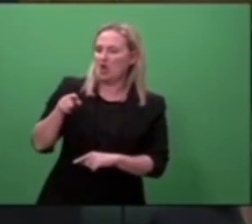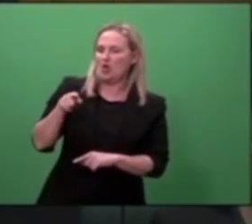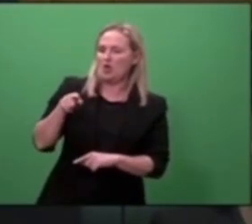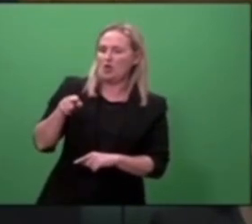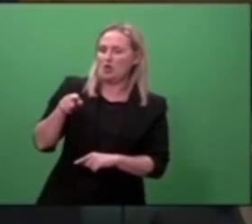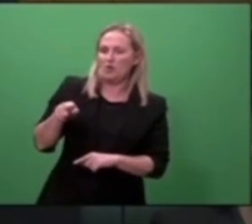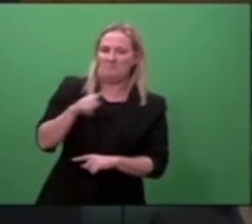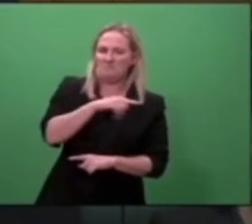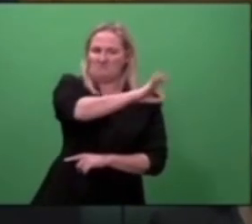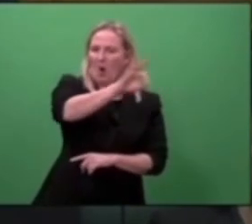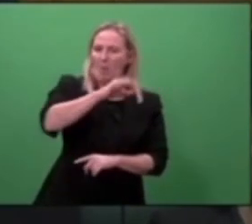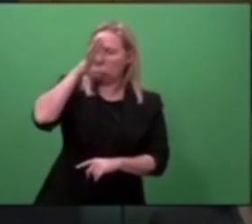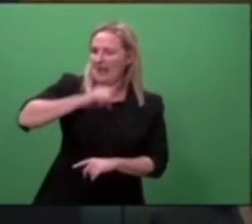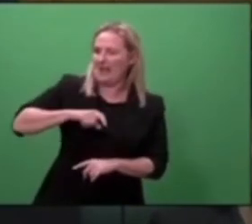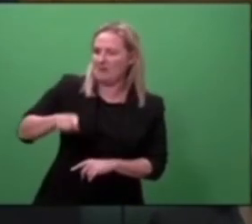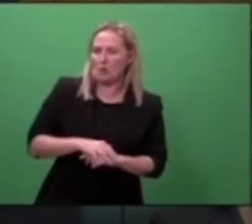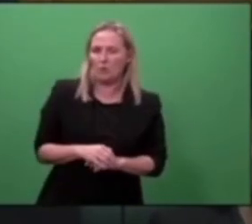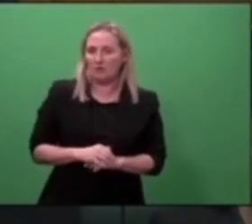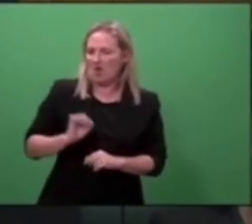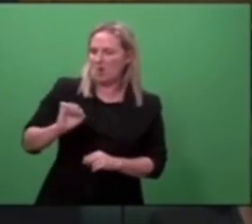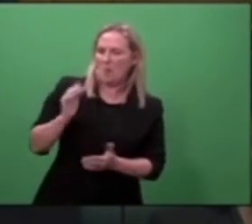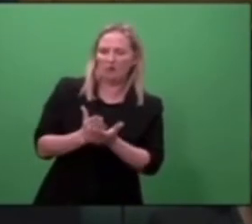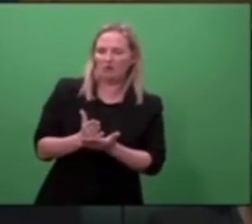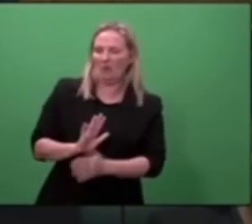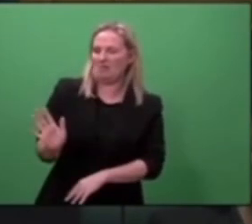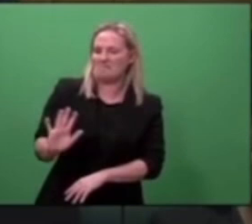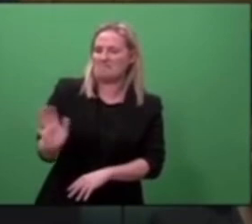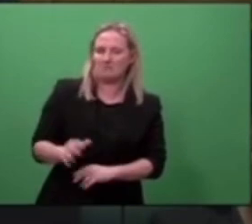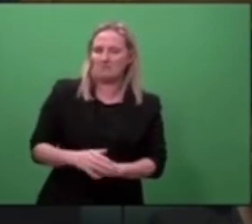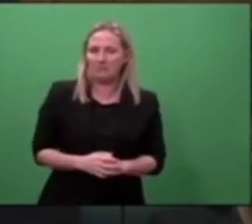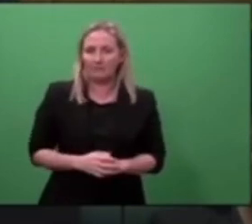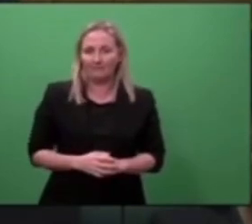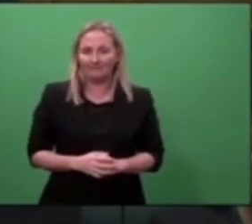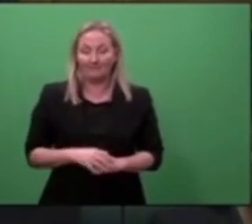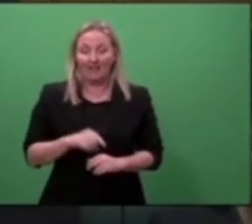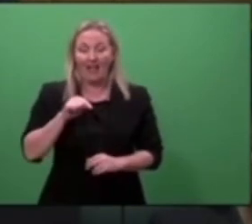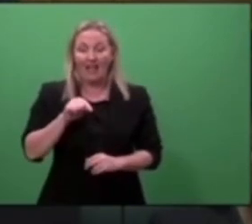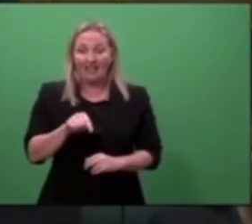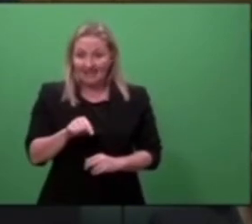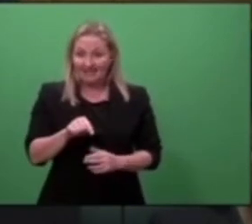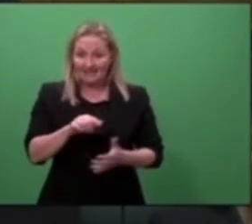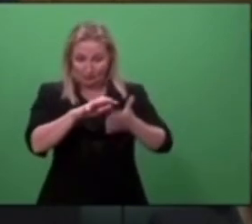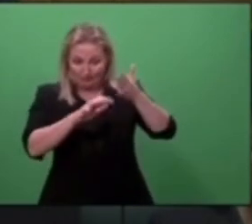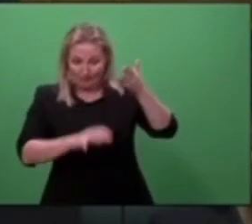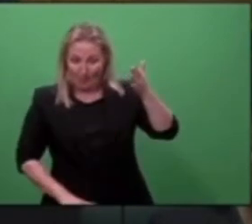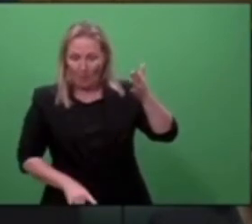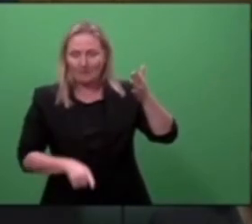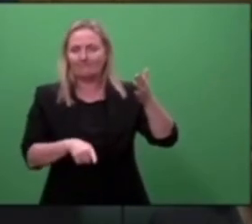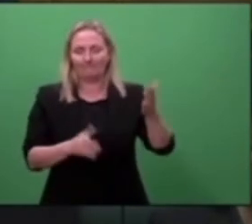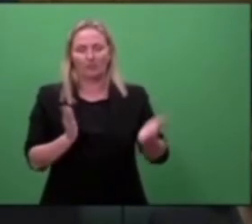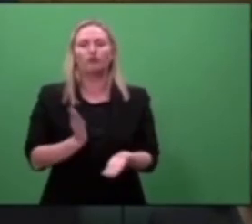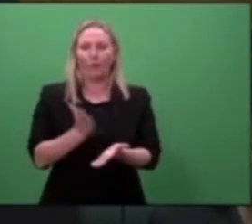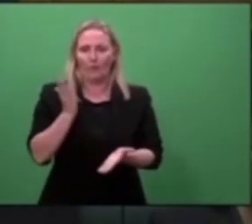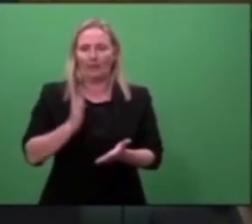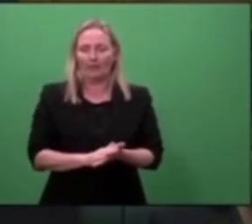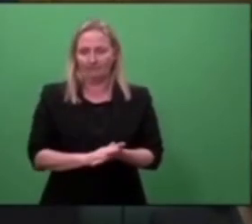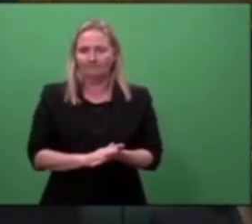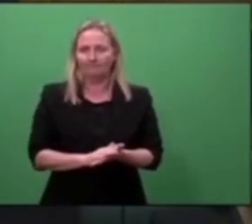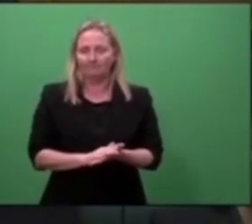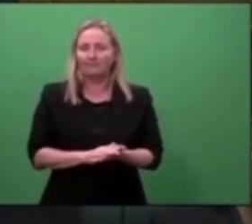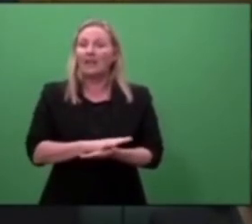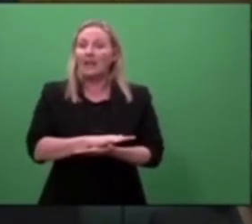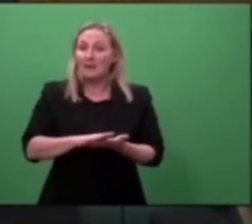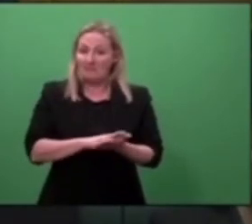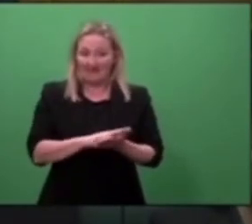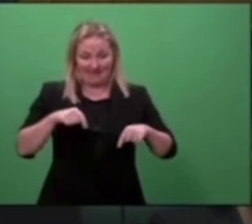and what has happened to you. This report finally puts on the table of this House